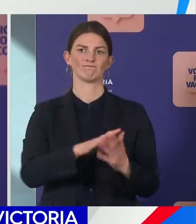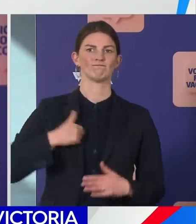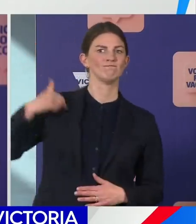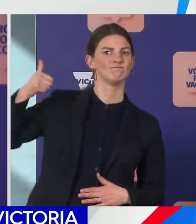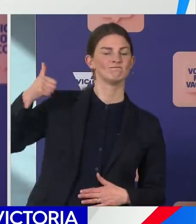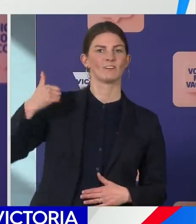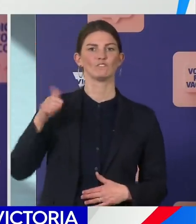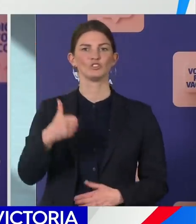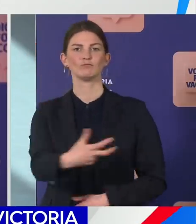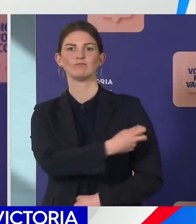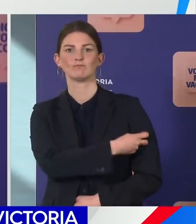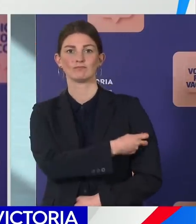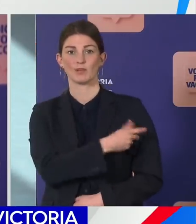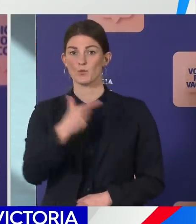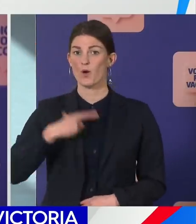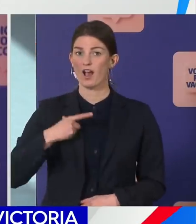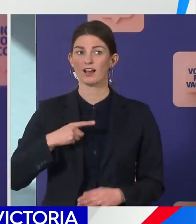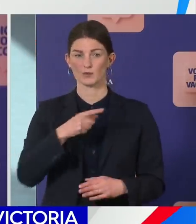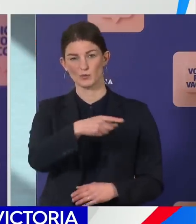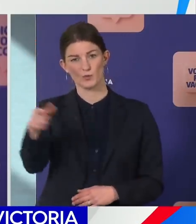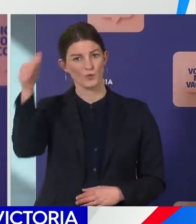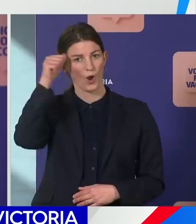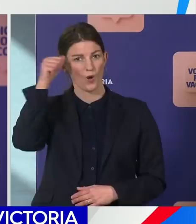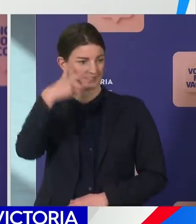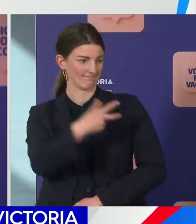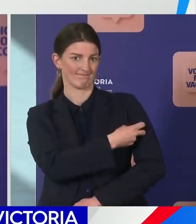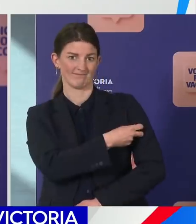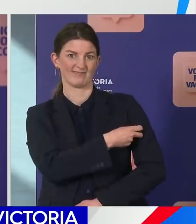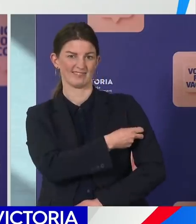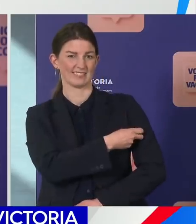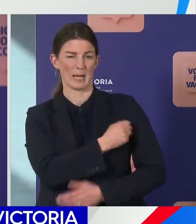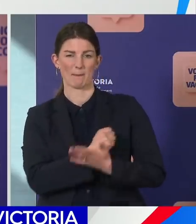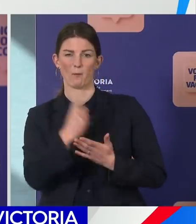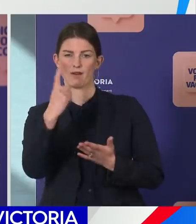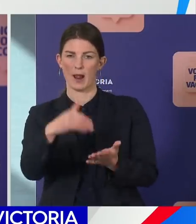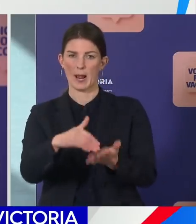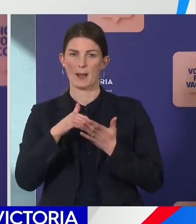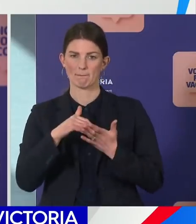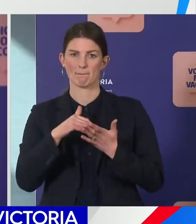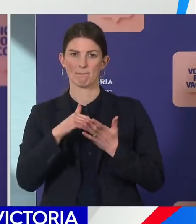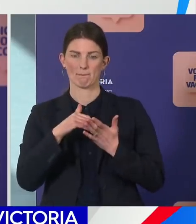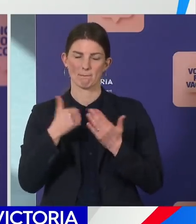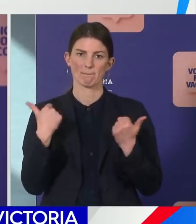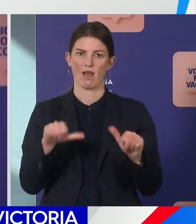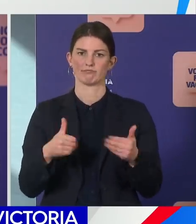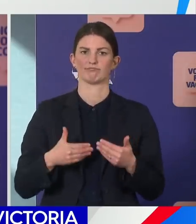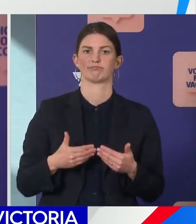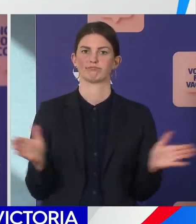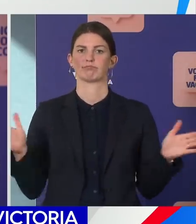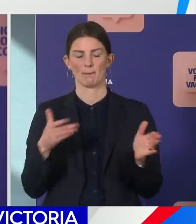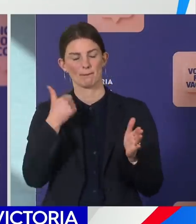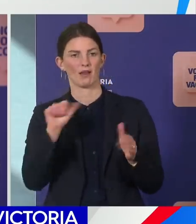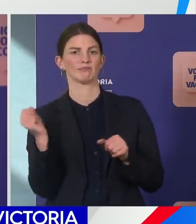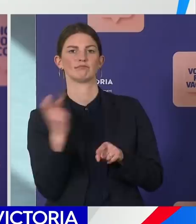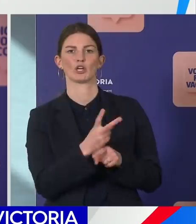that high rates of vaccination are the mechanisms via which we will get out of this pandemic together